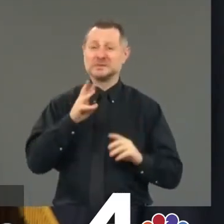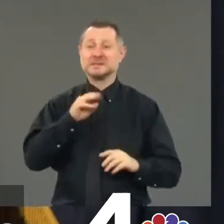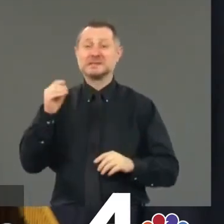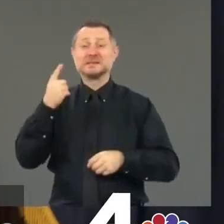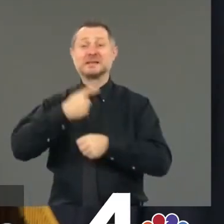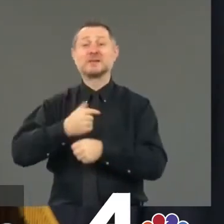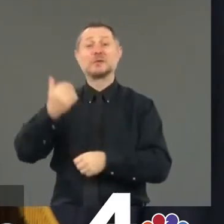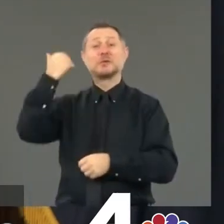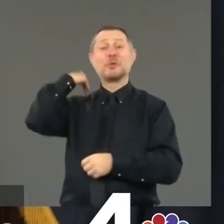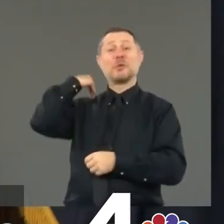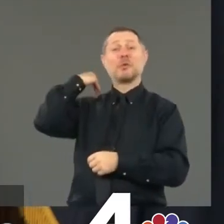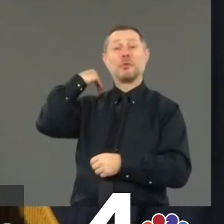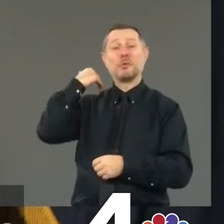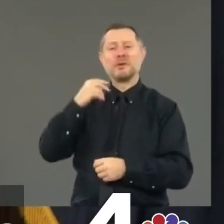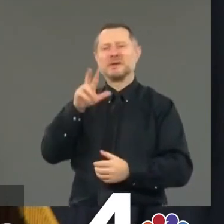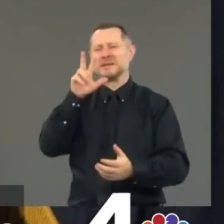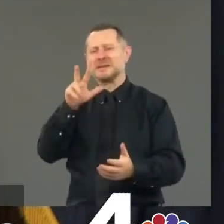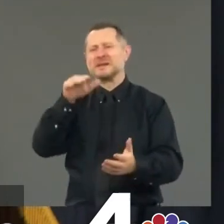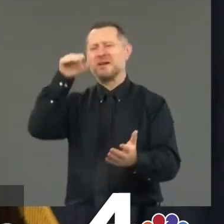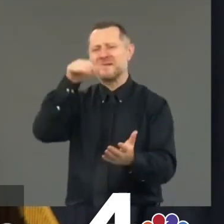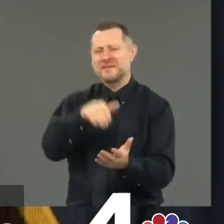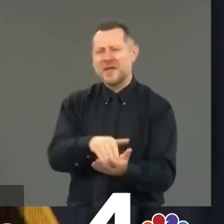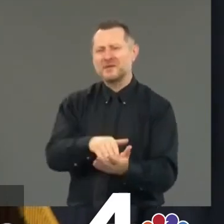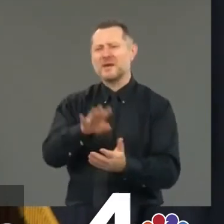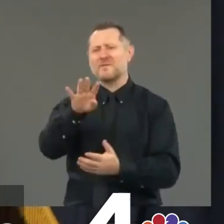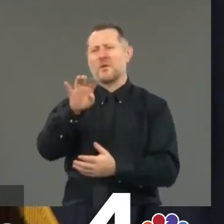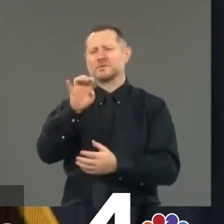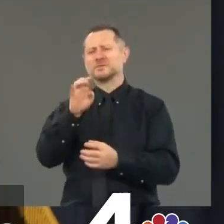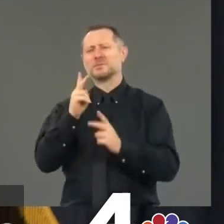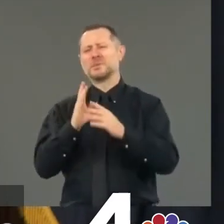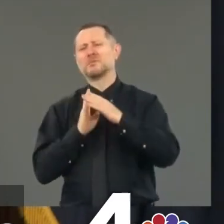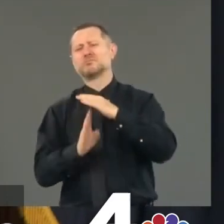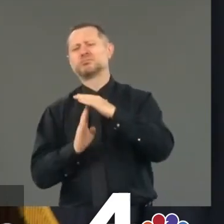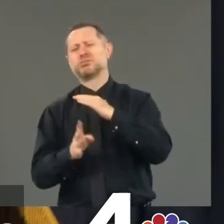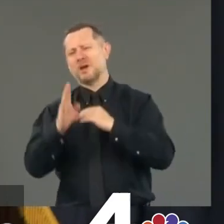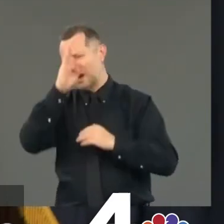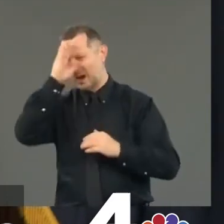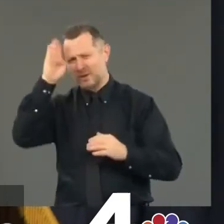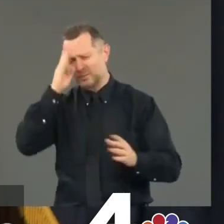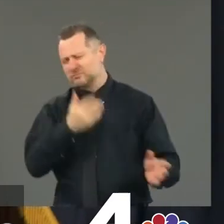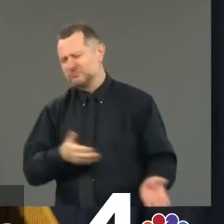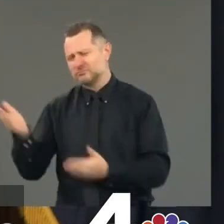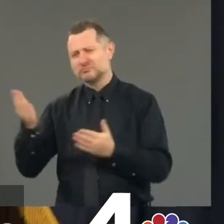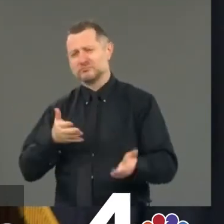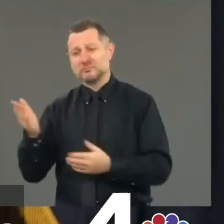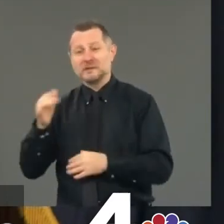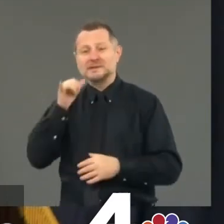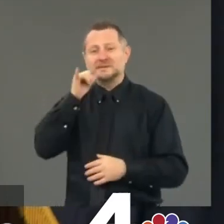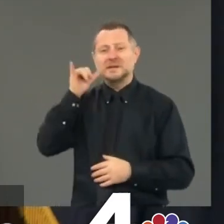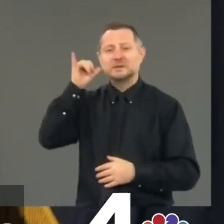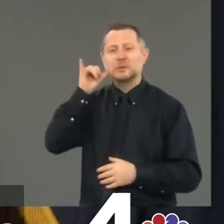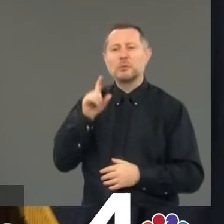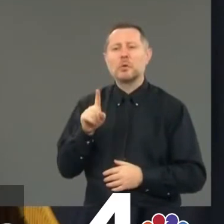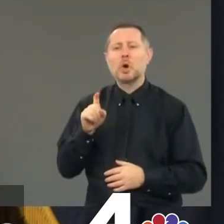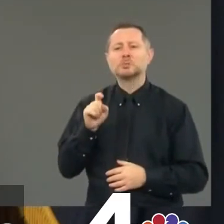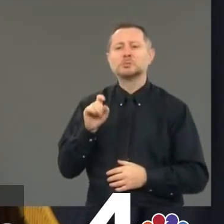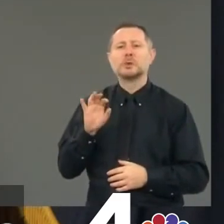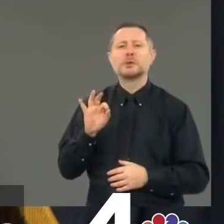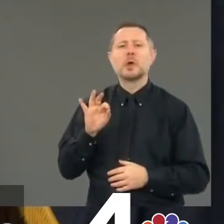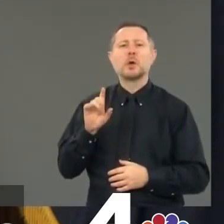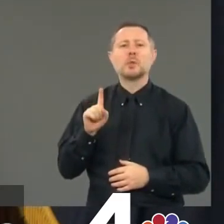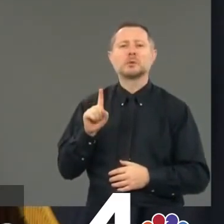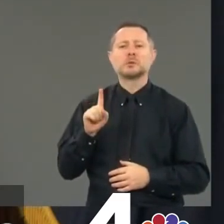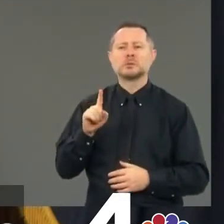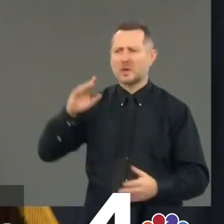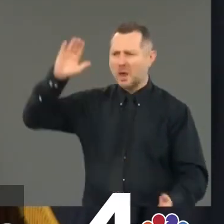,400 people come into our hospitals. Yesterday, we had 191. Who